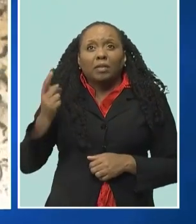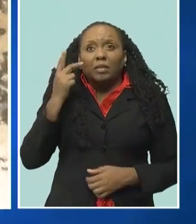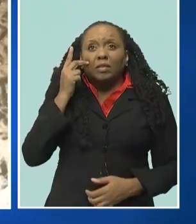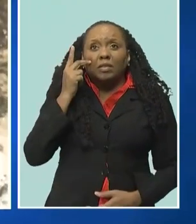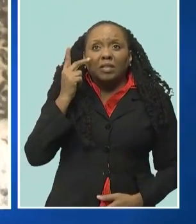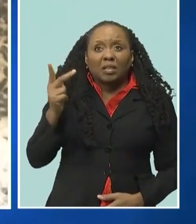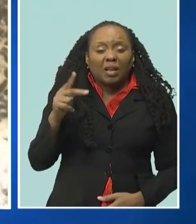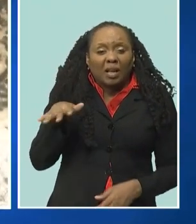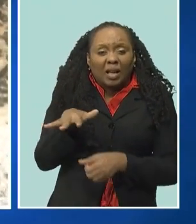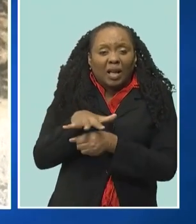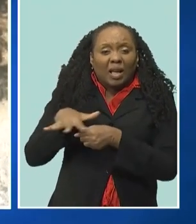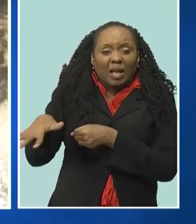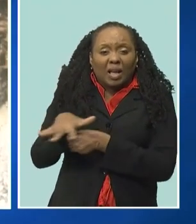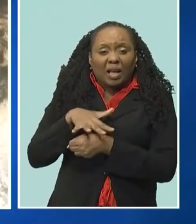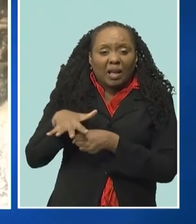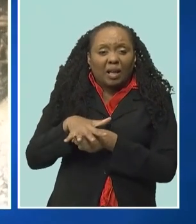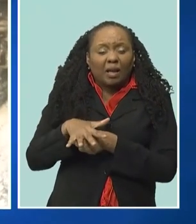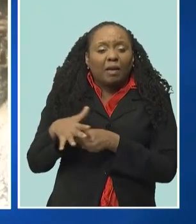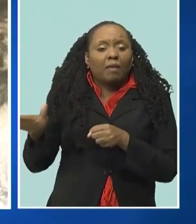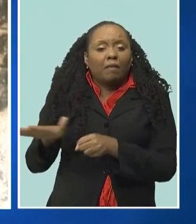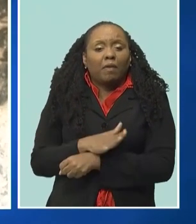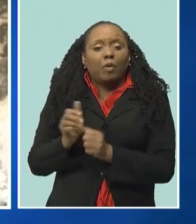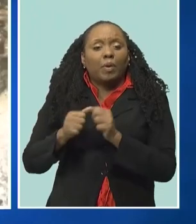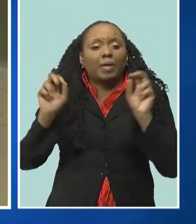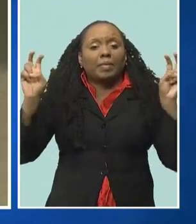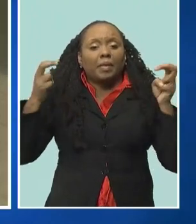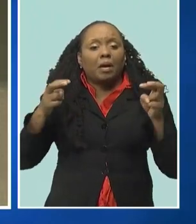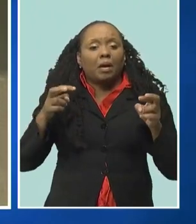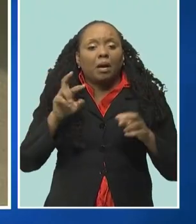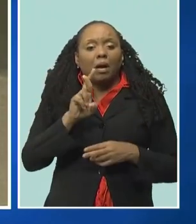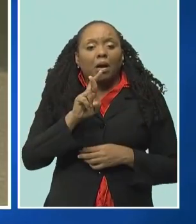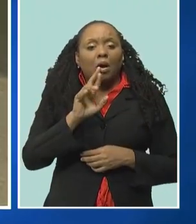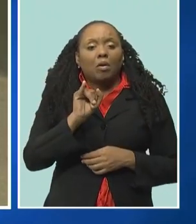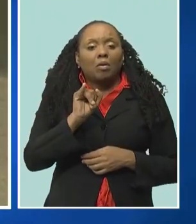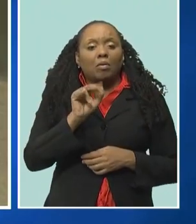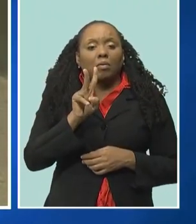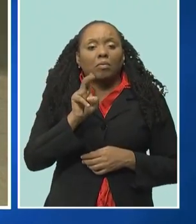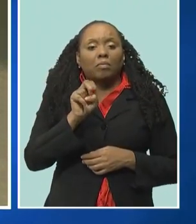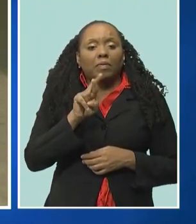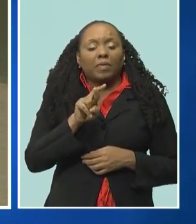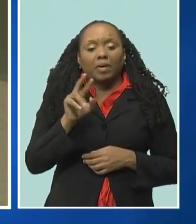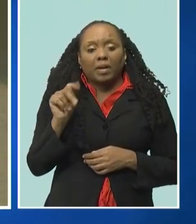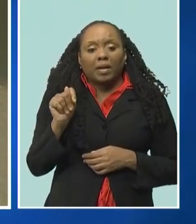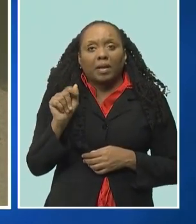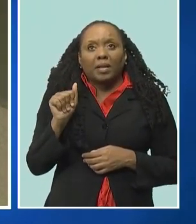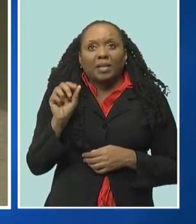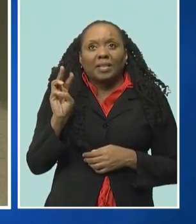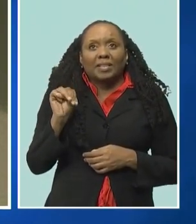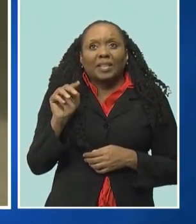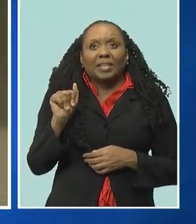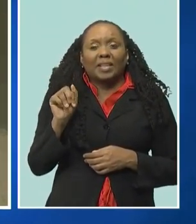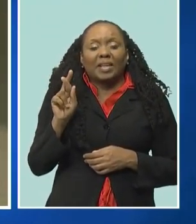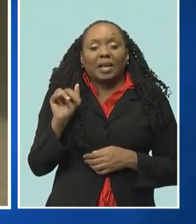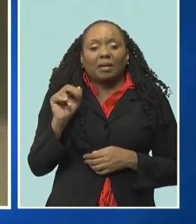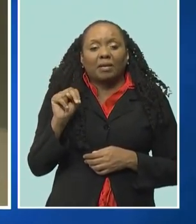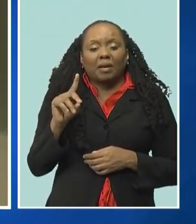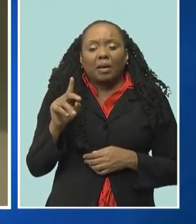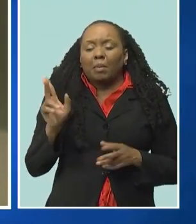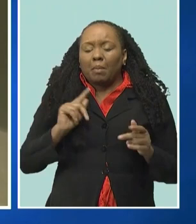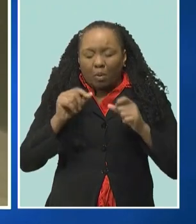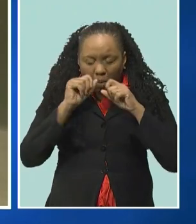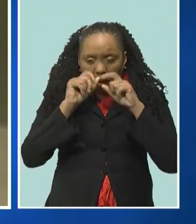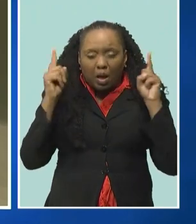overgrown lot filled with River Tamarin situated to the east of their homes. Some woke up to find their houses covered with the creatures